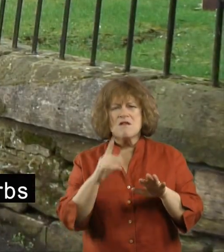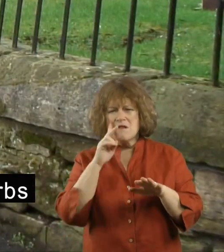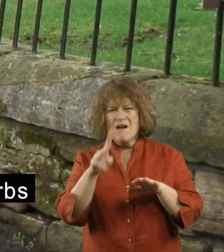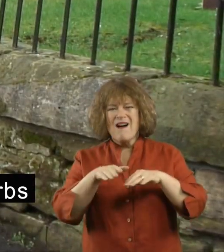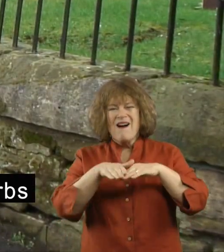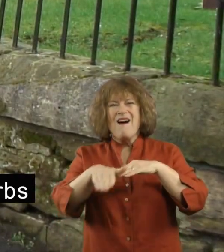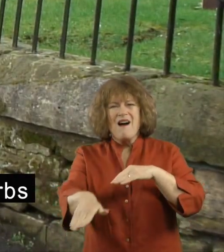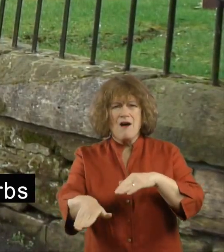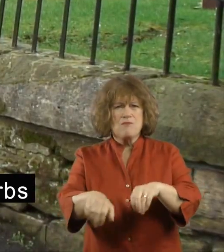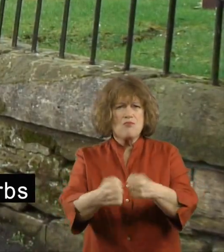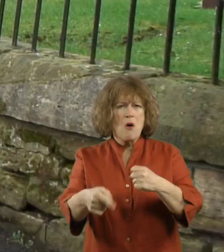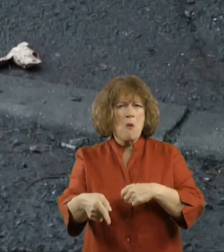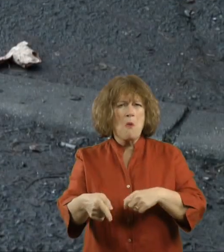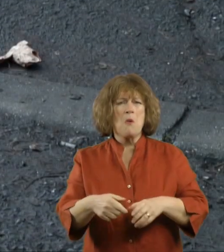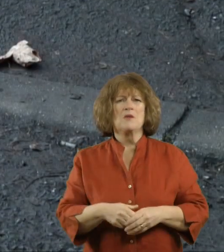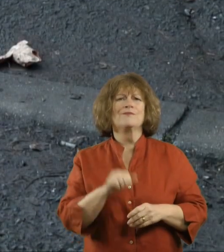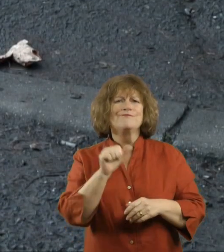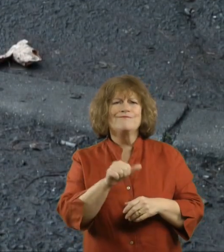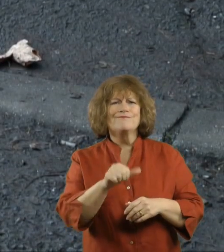I know not the broken drop curb.